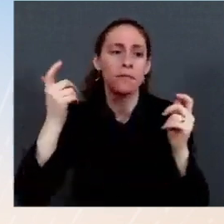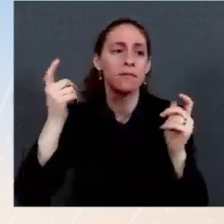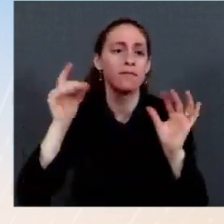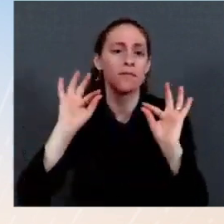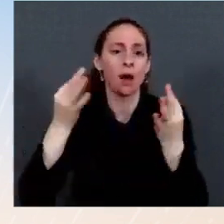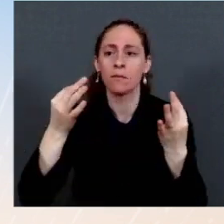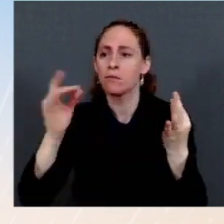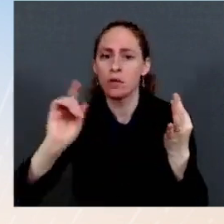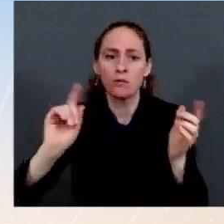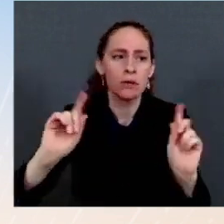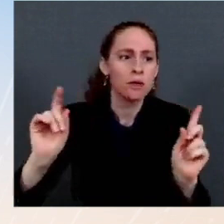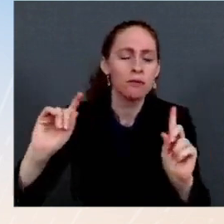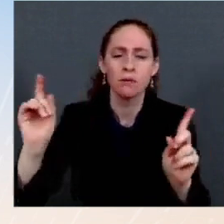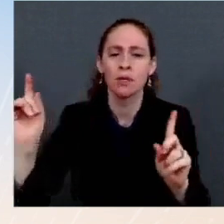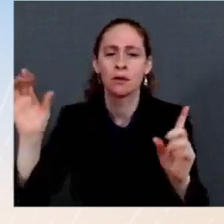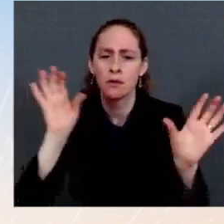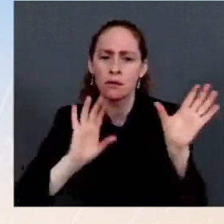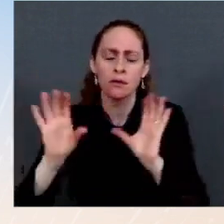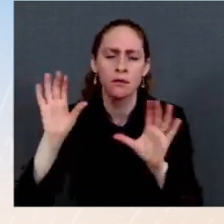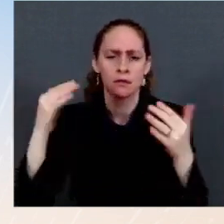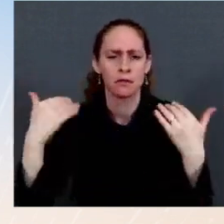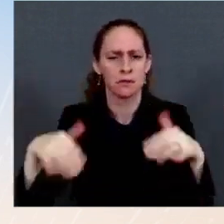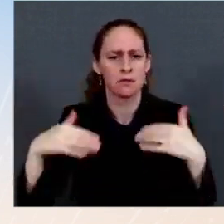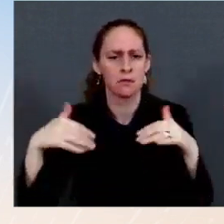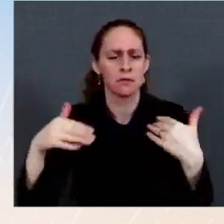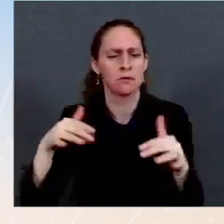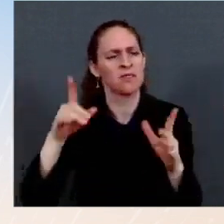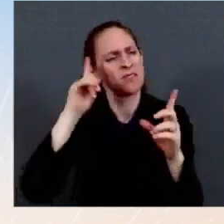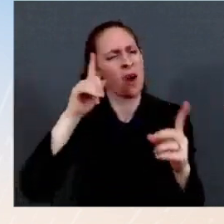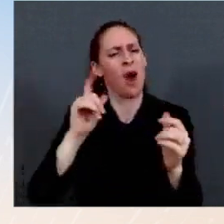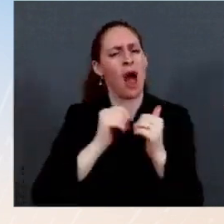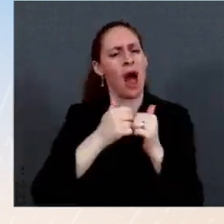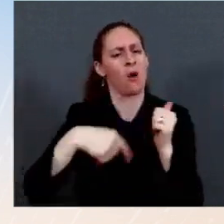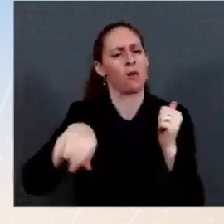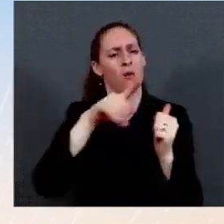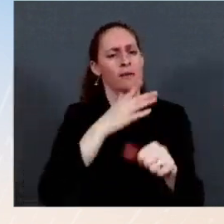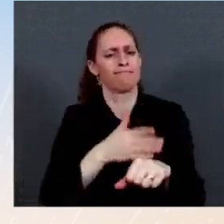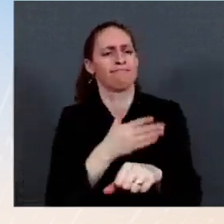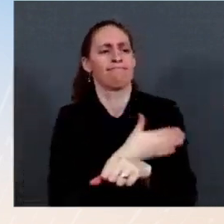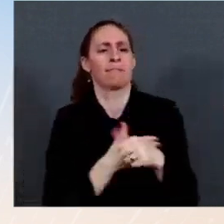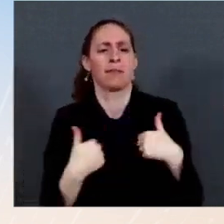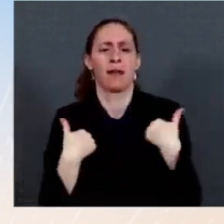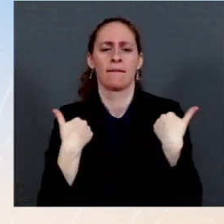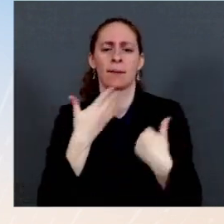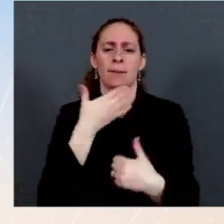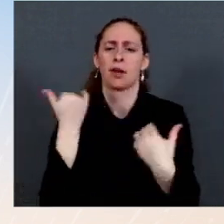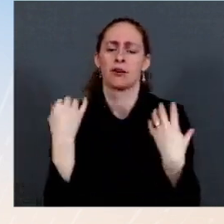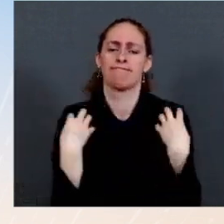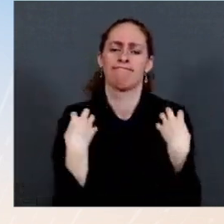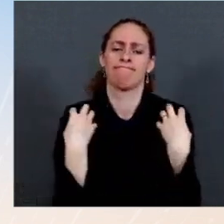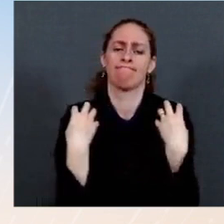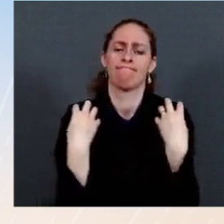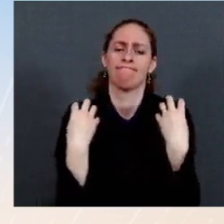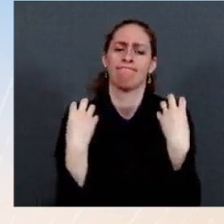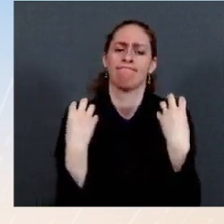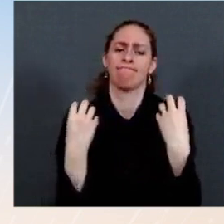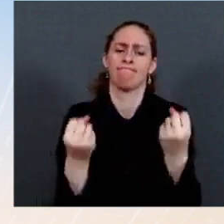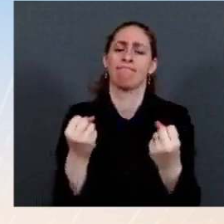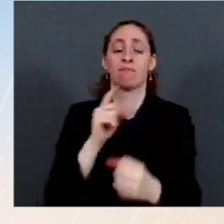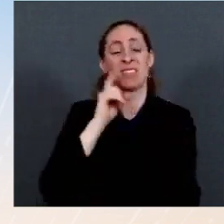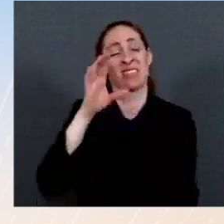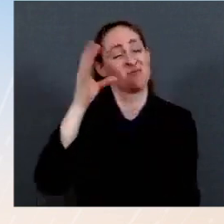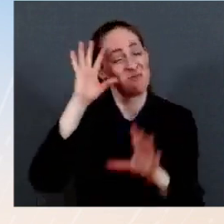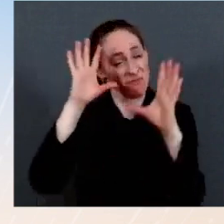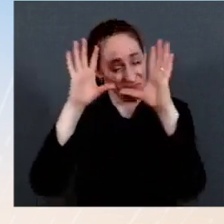as human beings, not as people who have partisan affiliations. And in his heart, he has empathy for everything that they're going